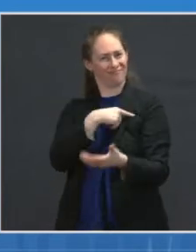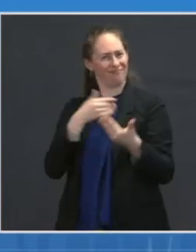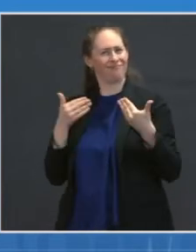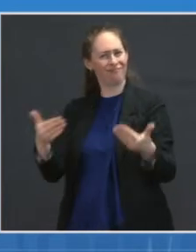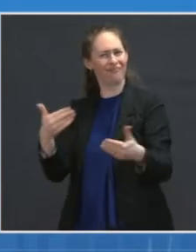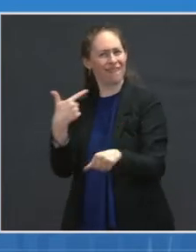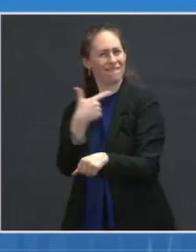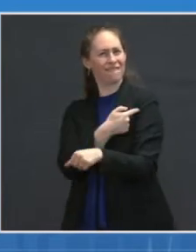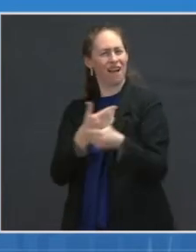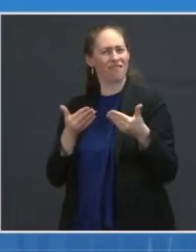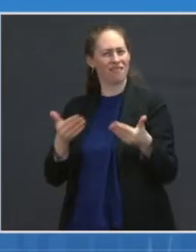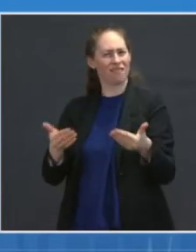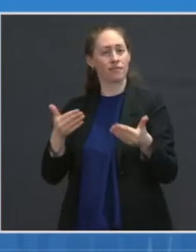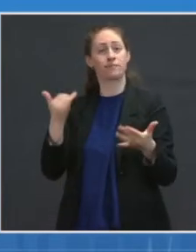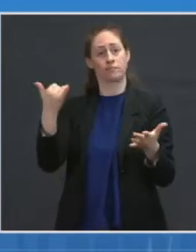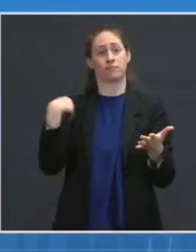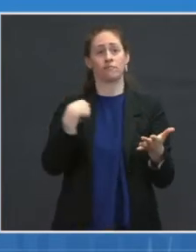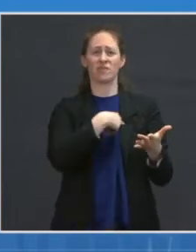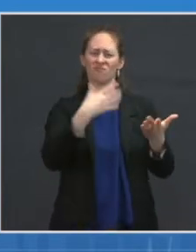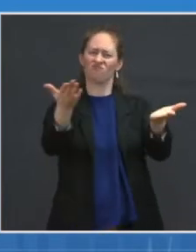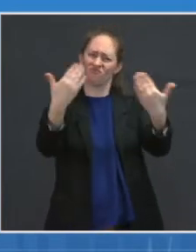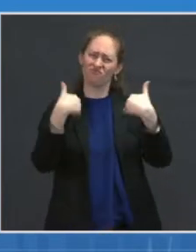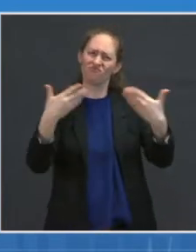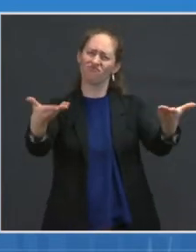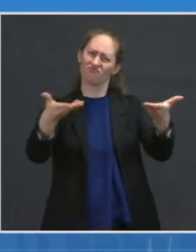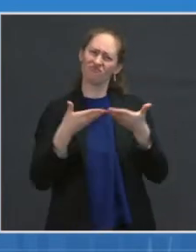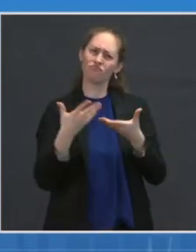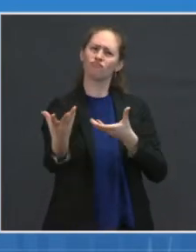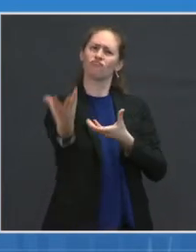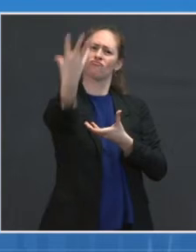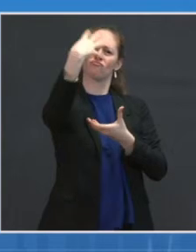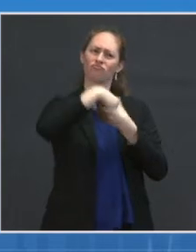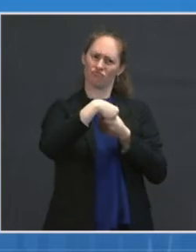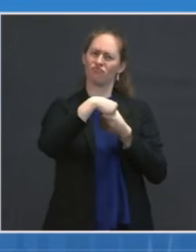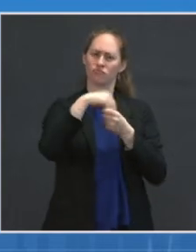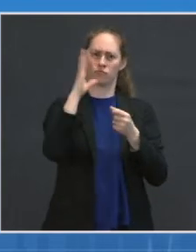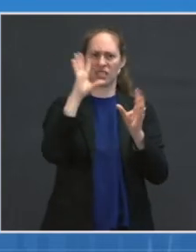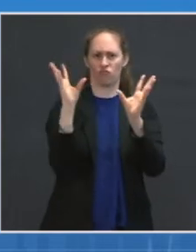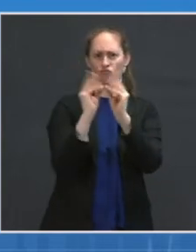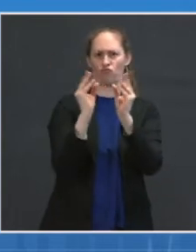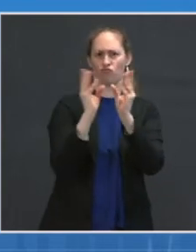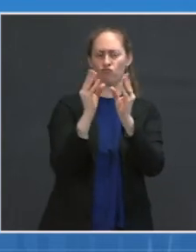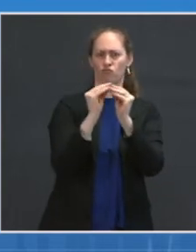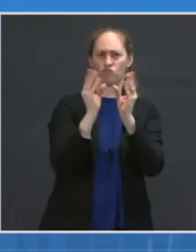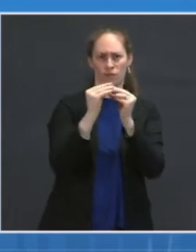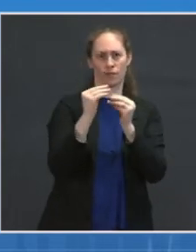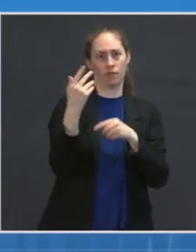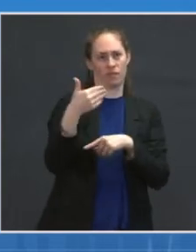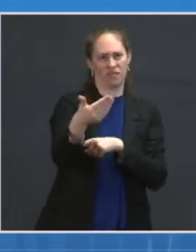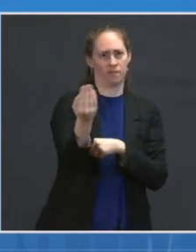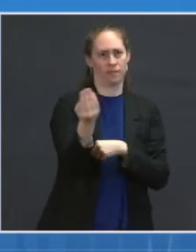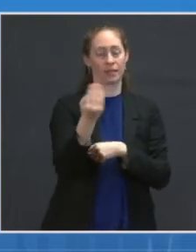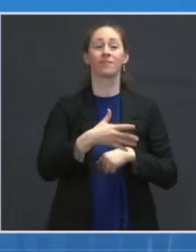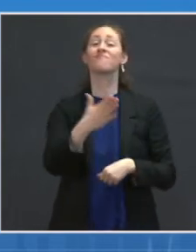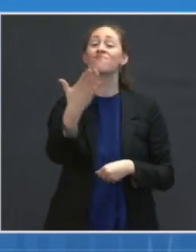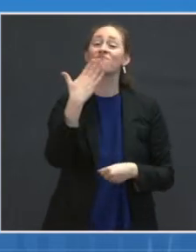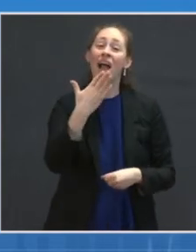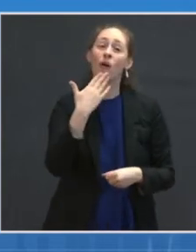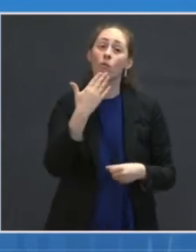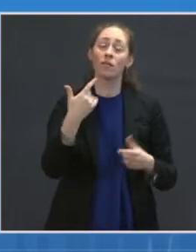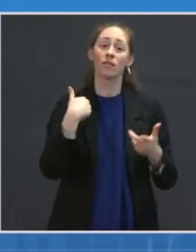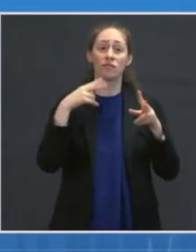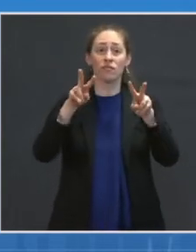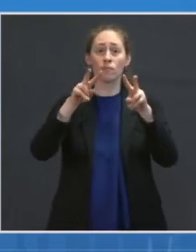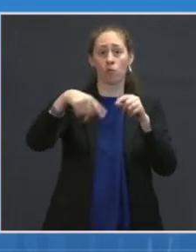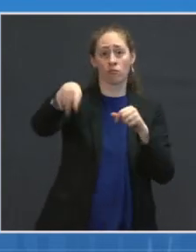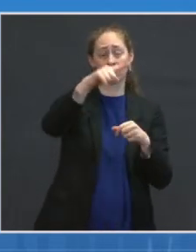in vaccine efforts to register and attend this important meeting. Thank you. As always, I look forward to your questions. But before that, I'll turn it over